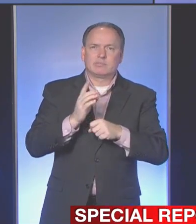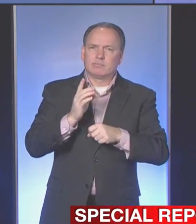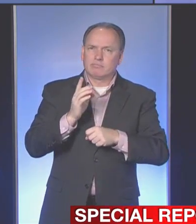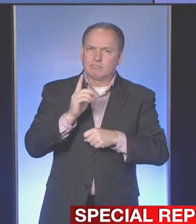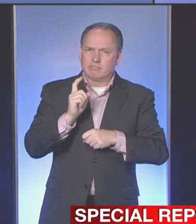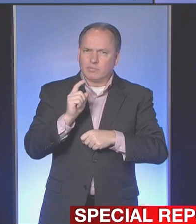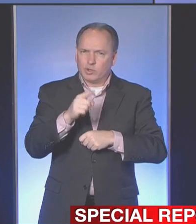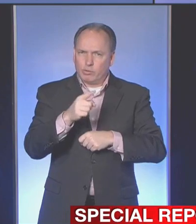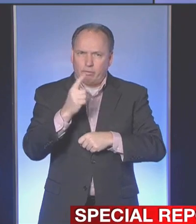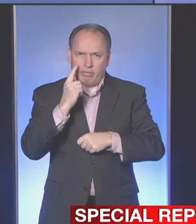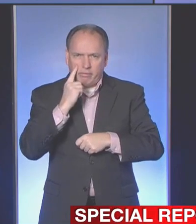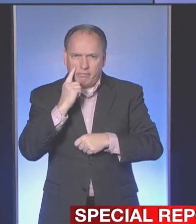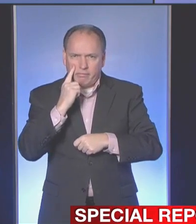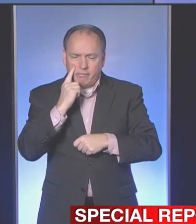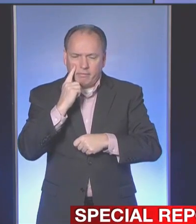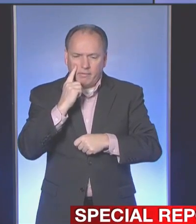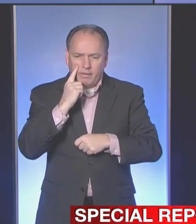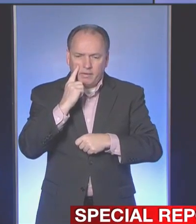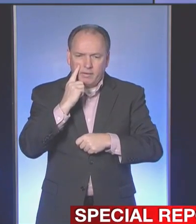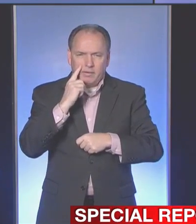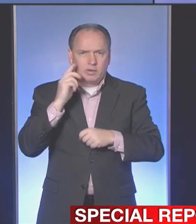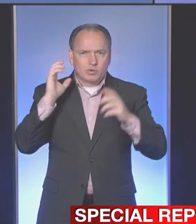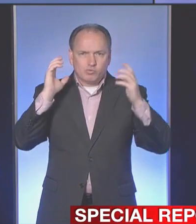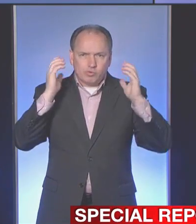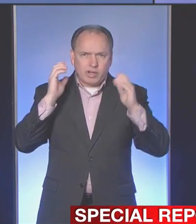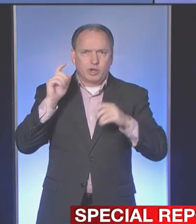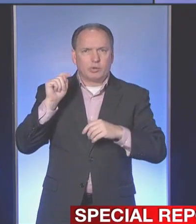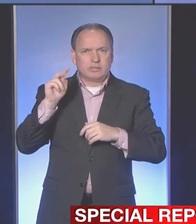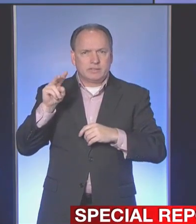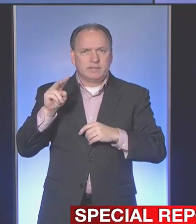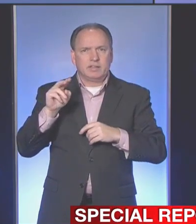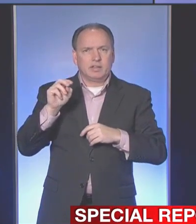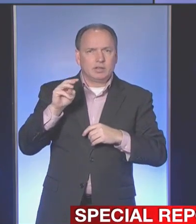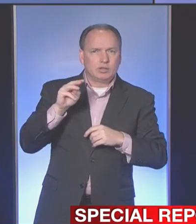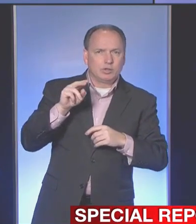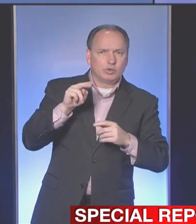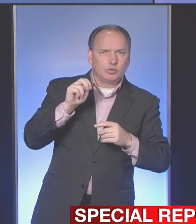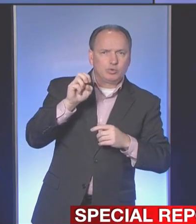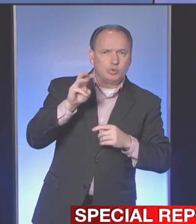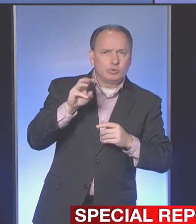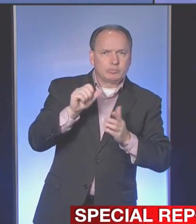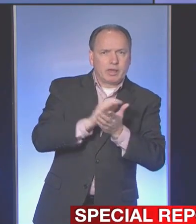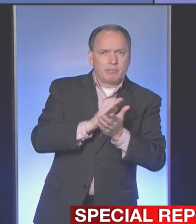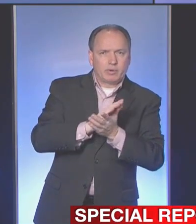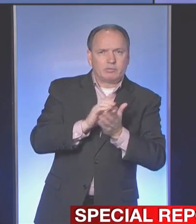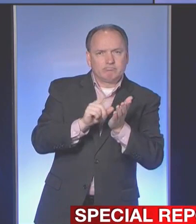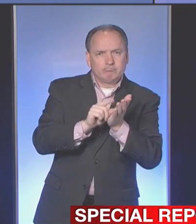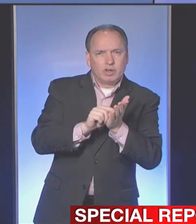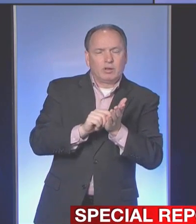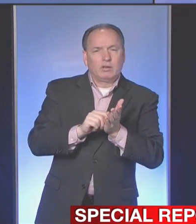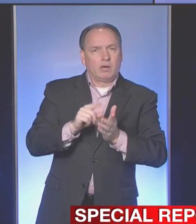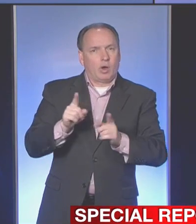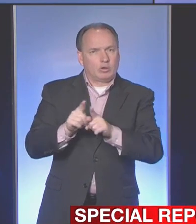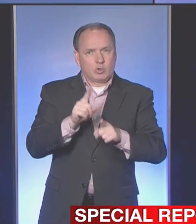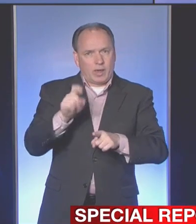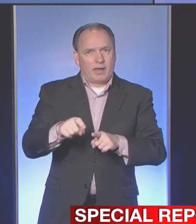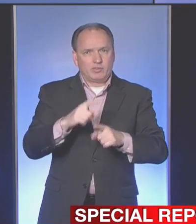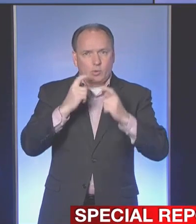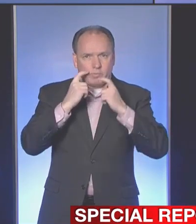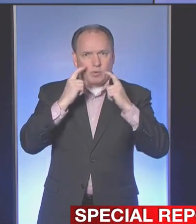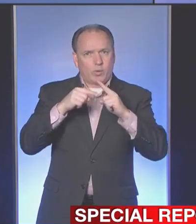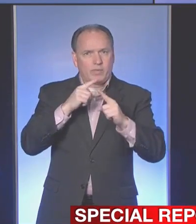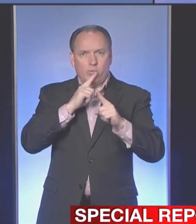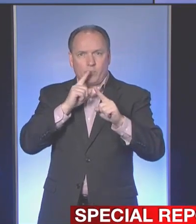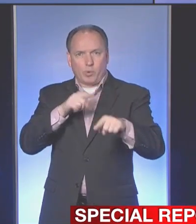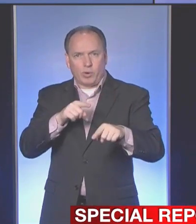expect that in radio and television and newspaper also have to wear a mask when they're either doing reporting or in